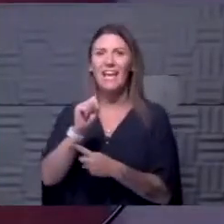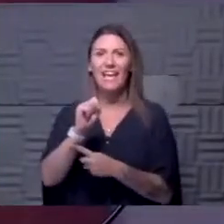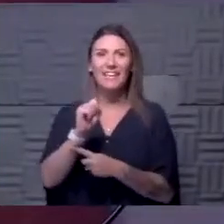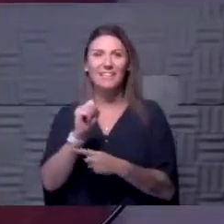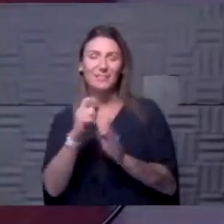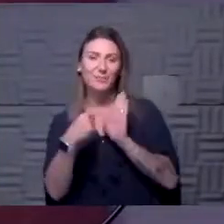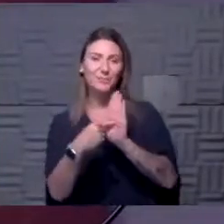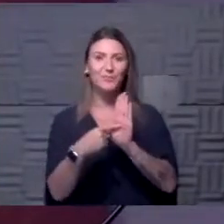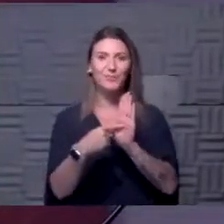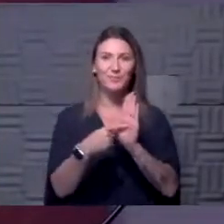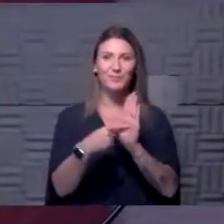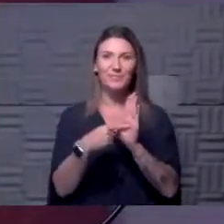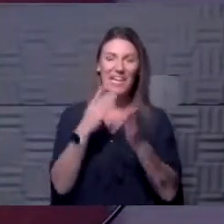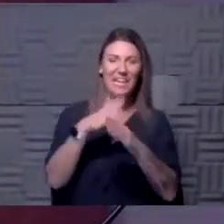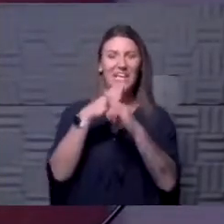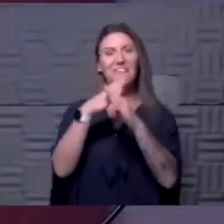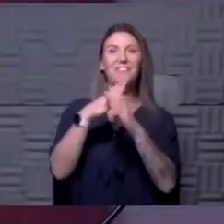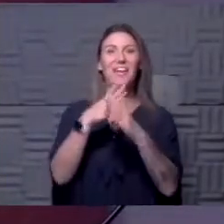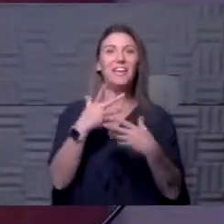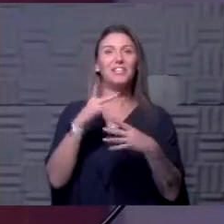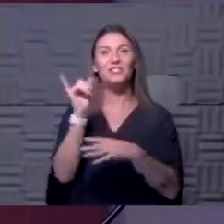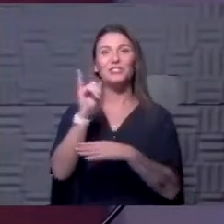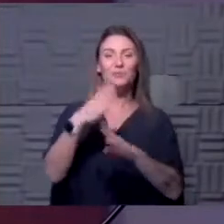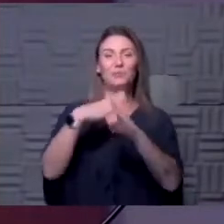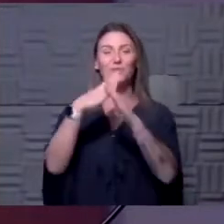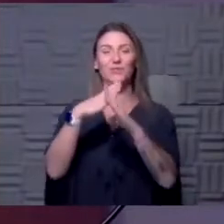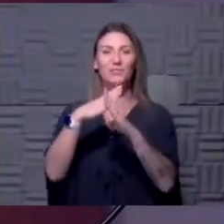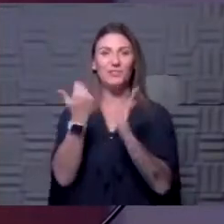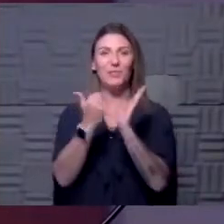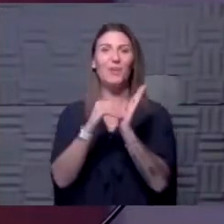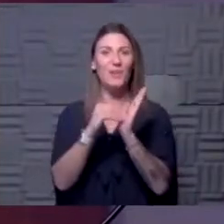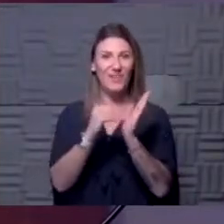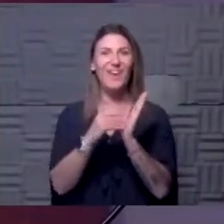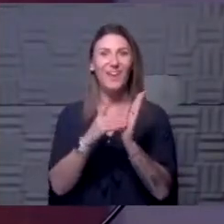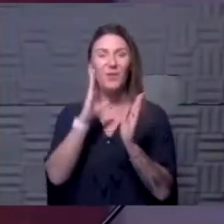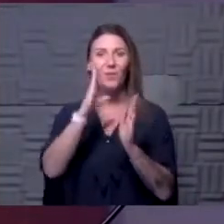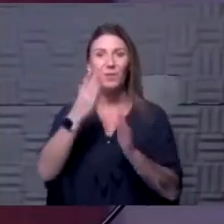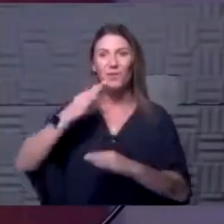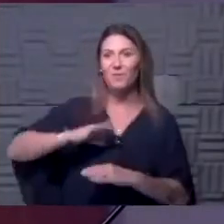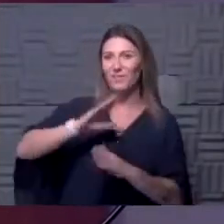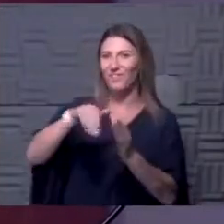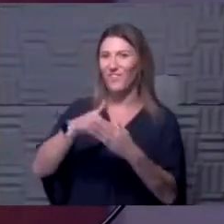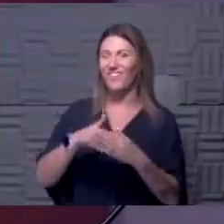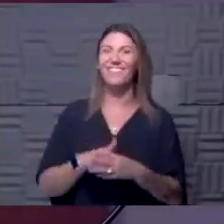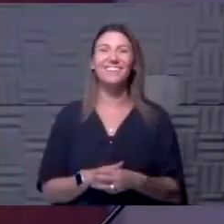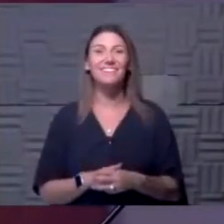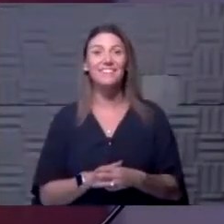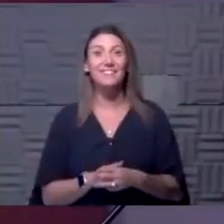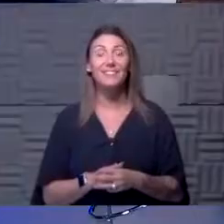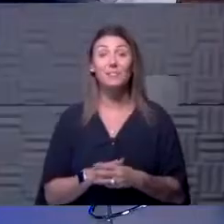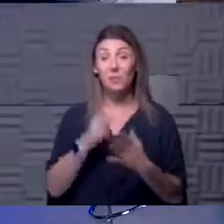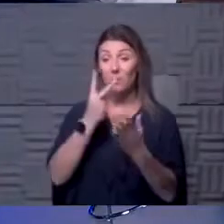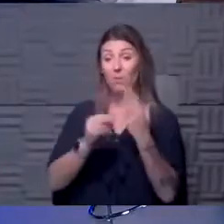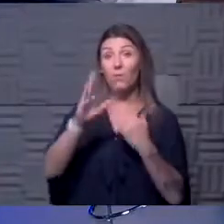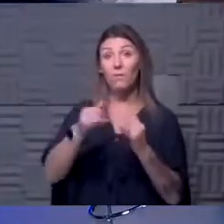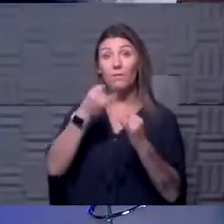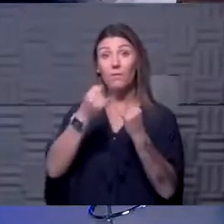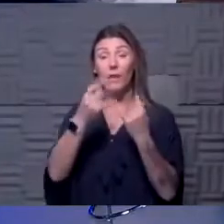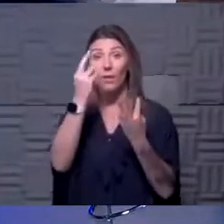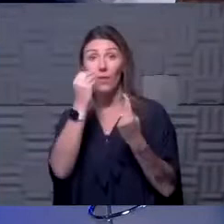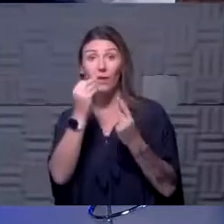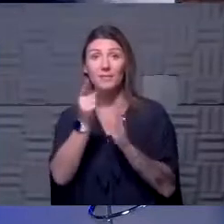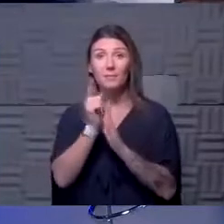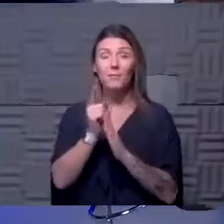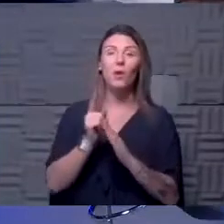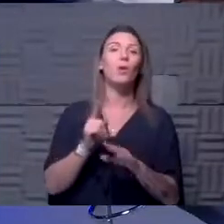of infection prevention, here they come again. They also will be a benefit for all of those diseases. Good to know. Okay. So I want to get both of your final thoughts here in just a